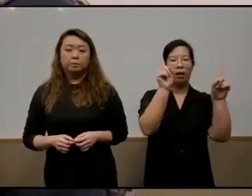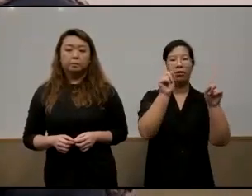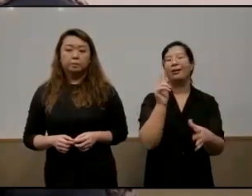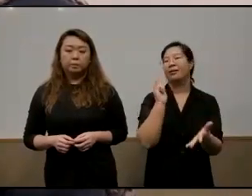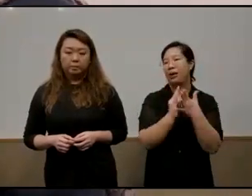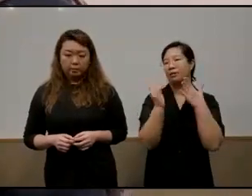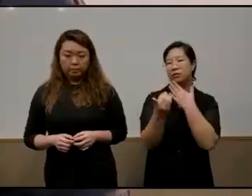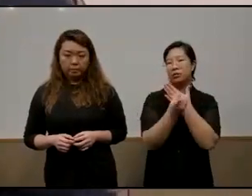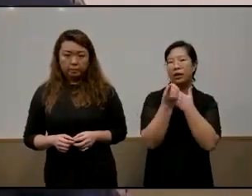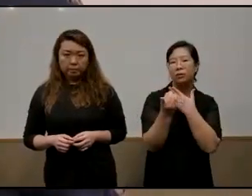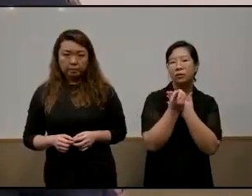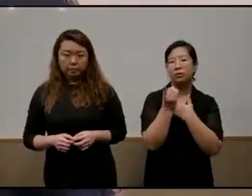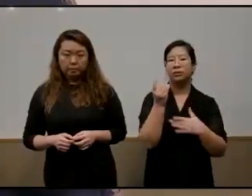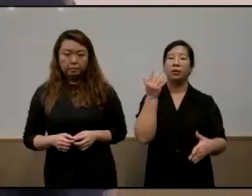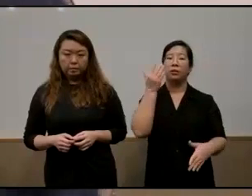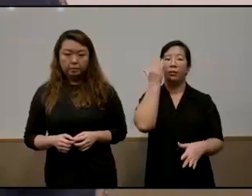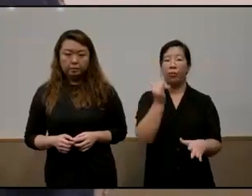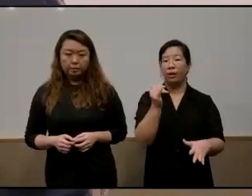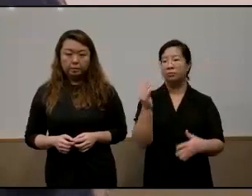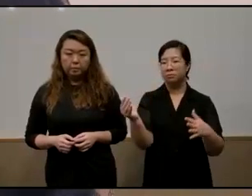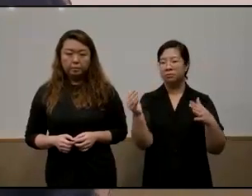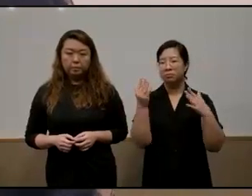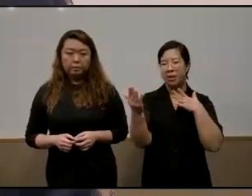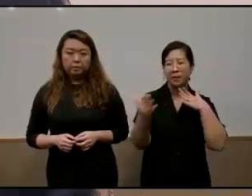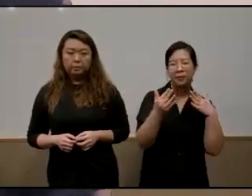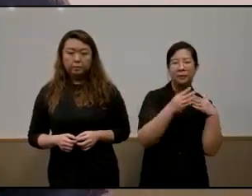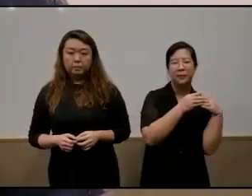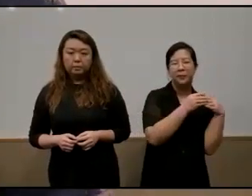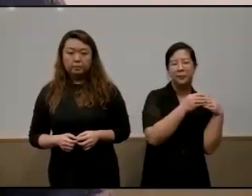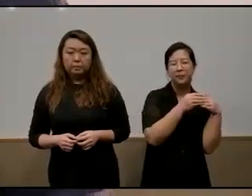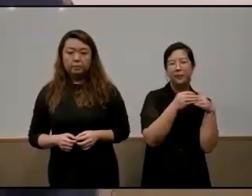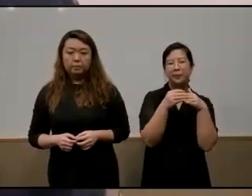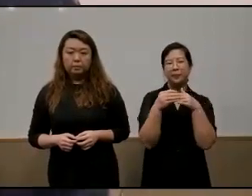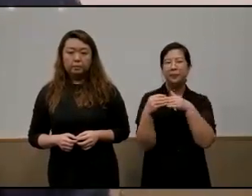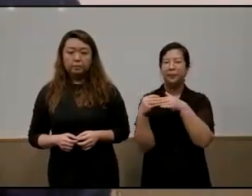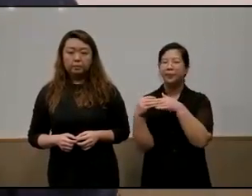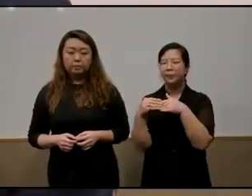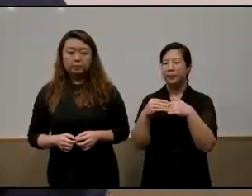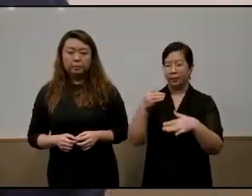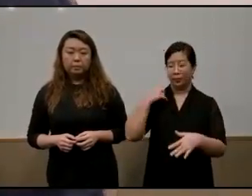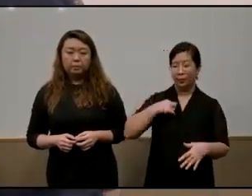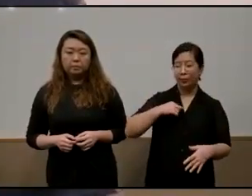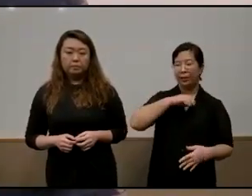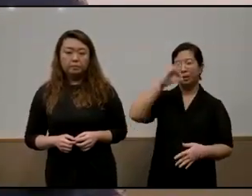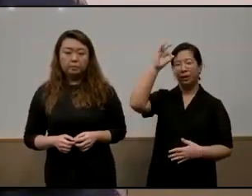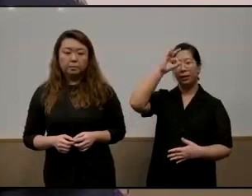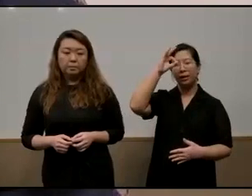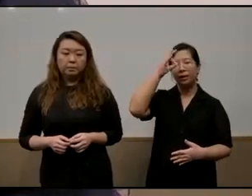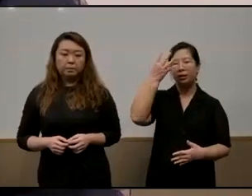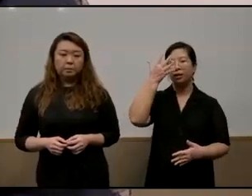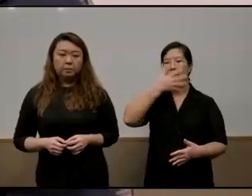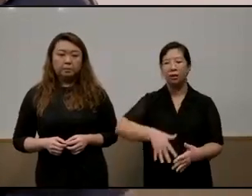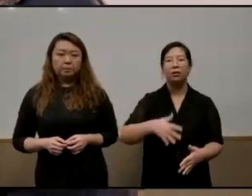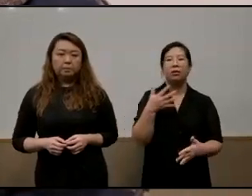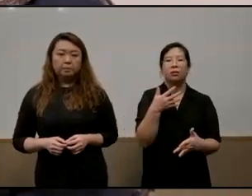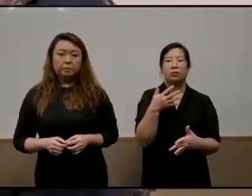very dangerous one because um it may lead to uh unknowingly us preparing uh those who are